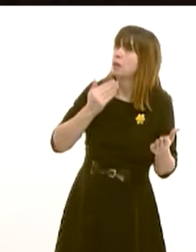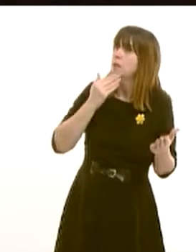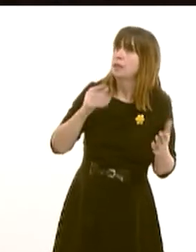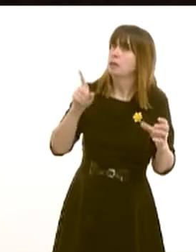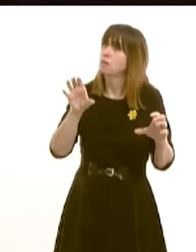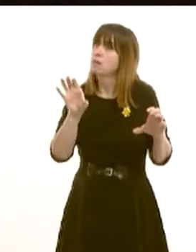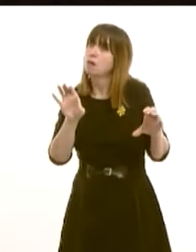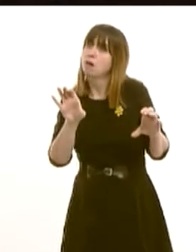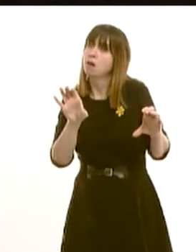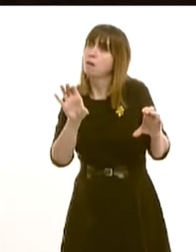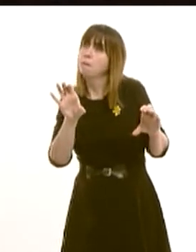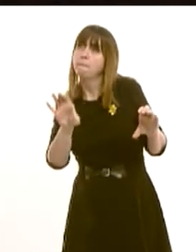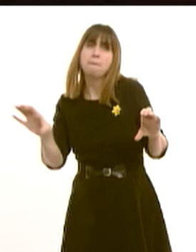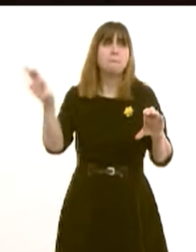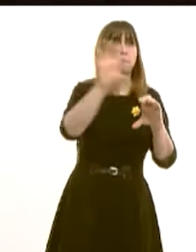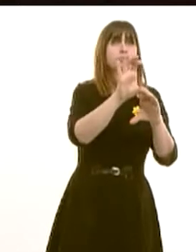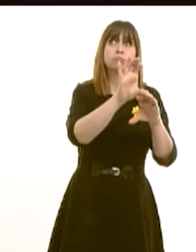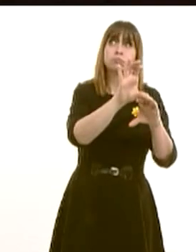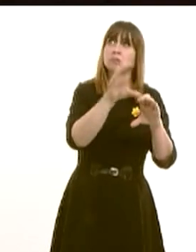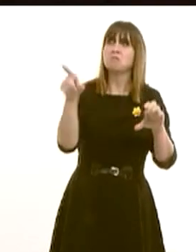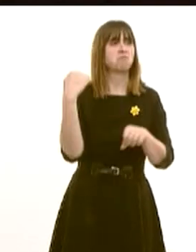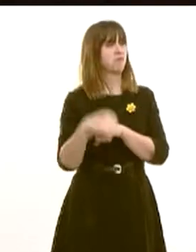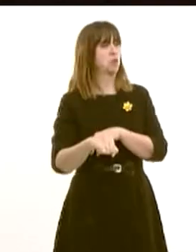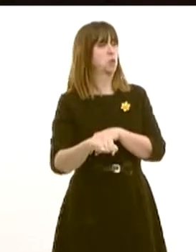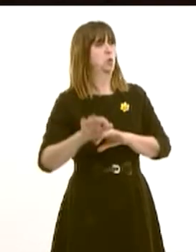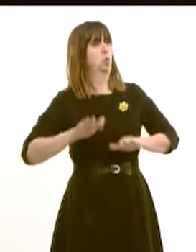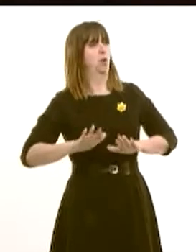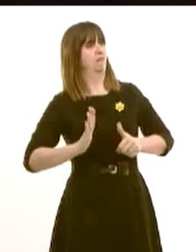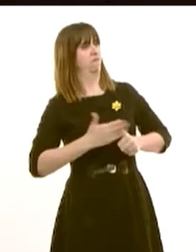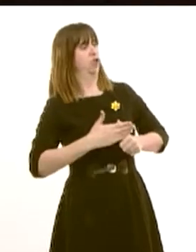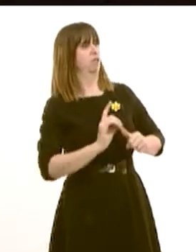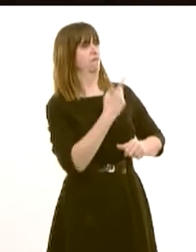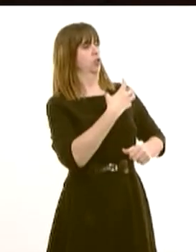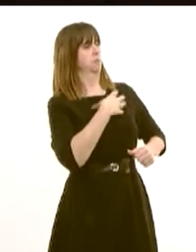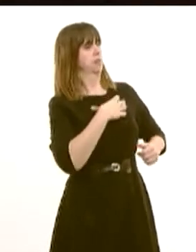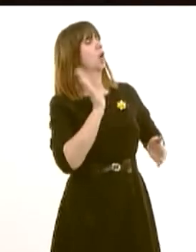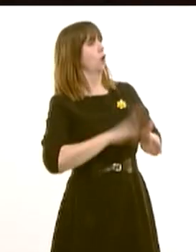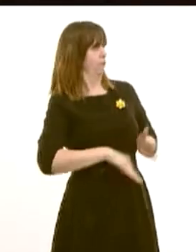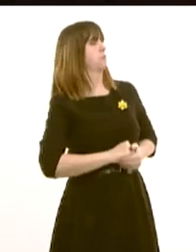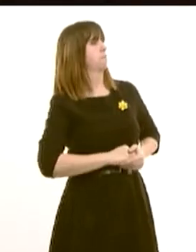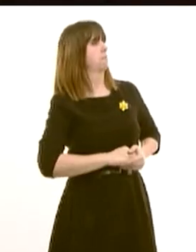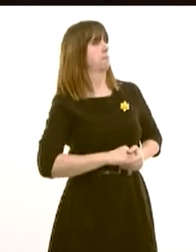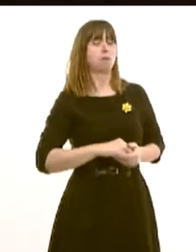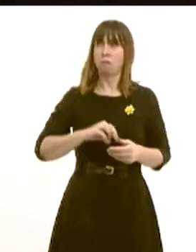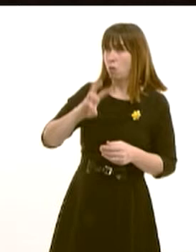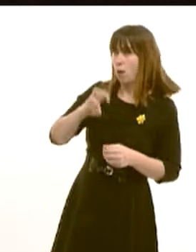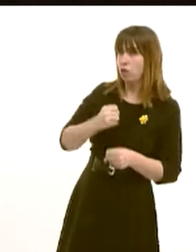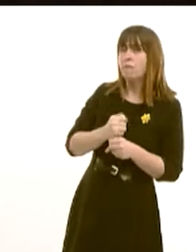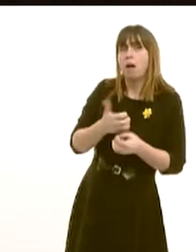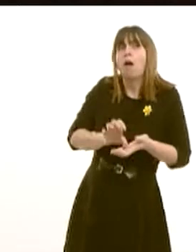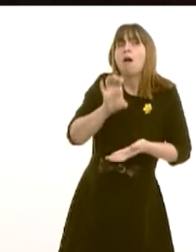sum that was being requested, but they refused to do so without confirmation from the minister. The Welsh Government then went on to pay